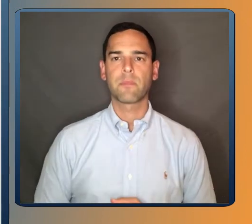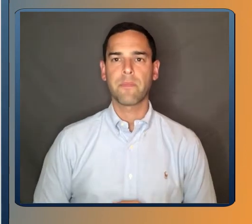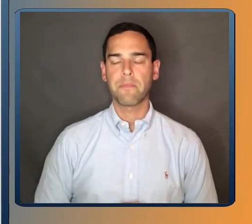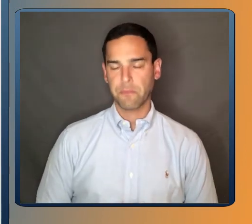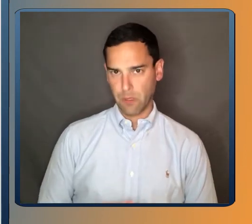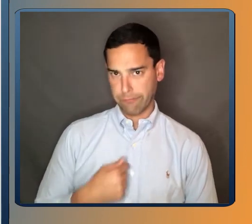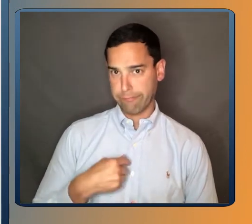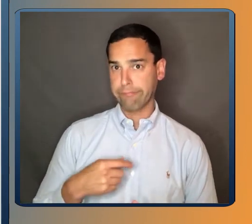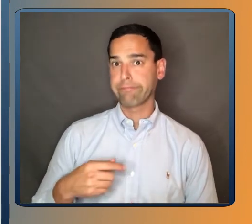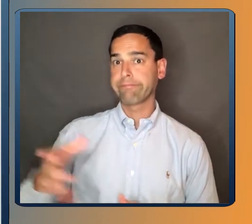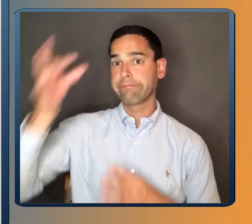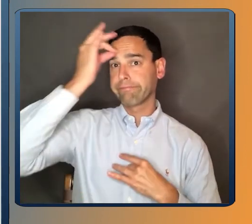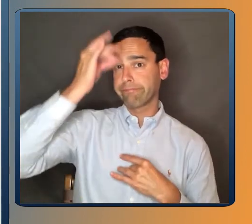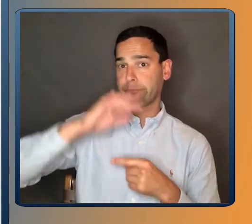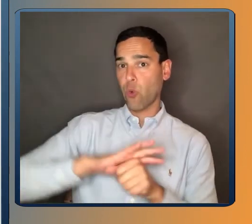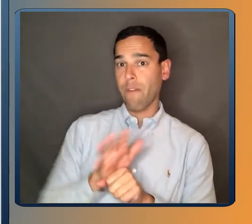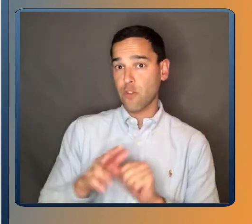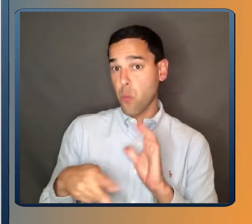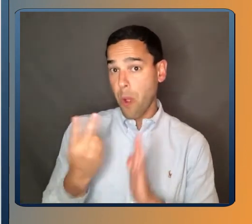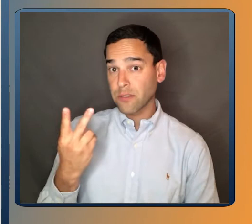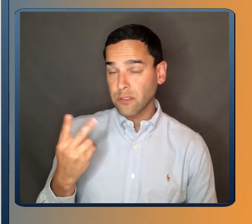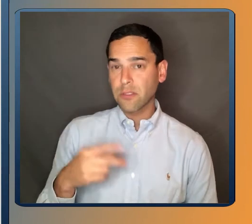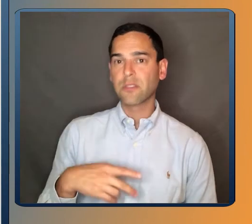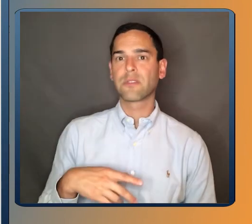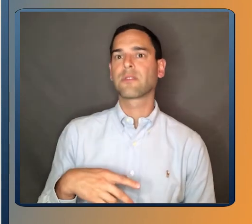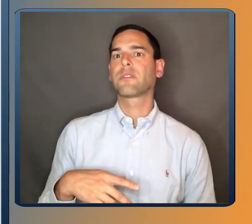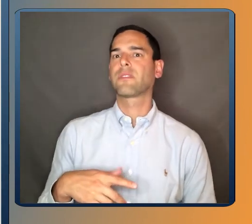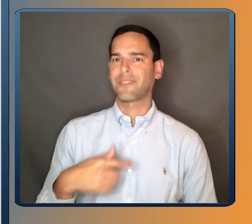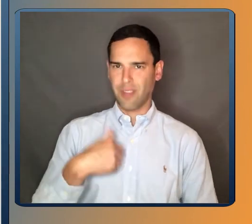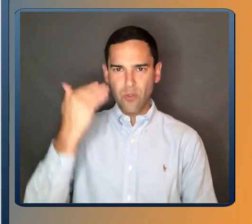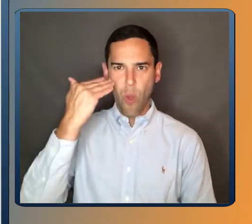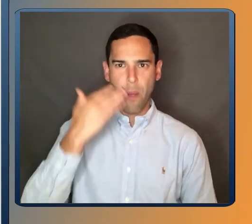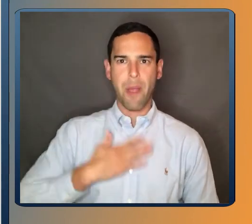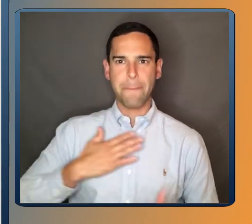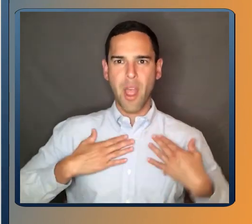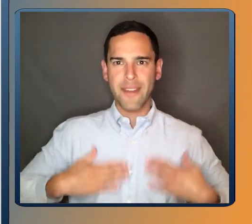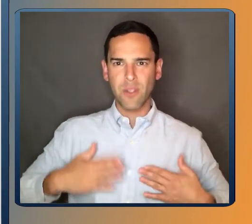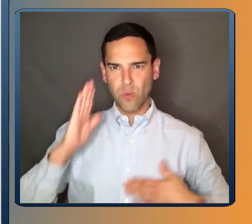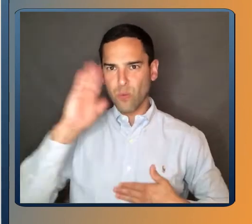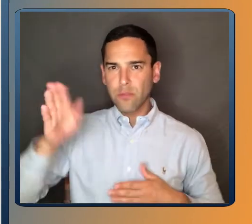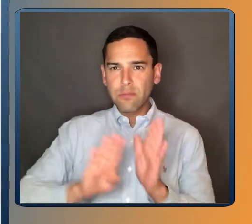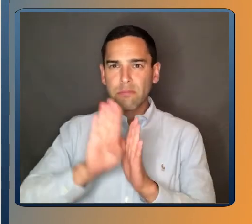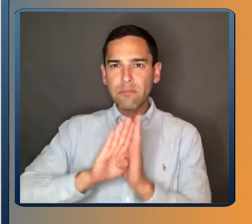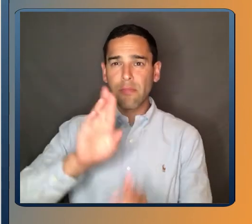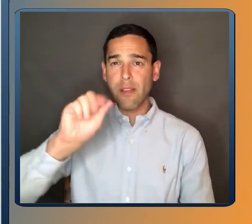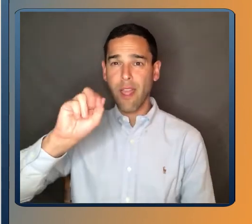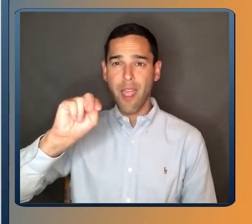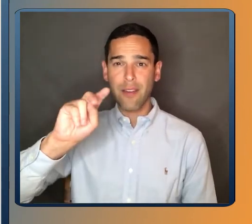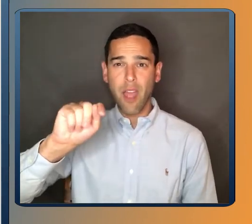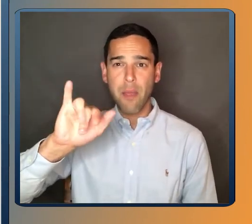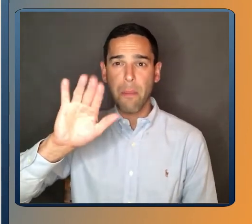had COVID twice, it did not limit because I knew even my body developed antibodies.